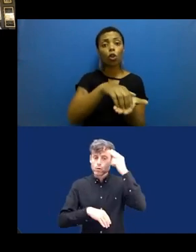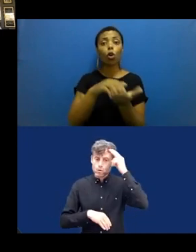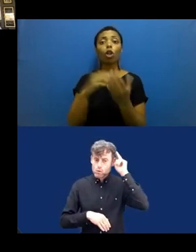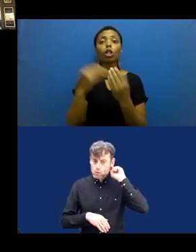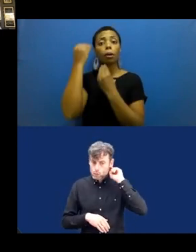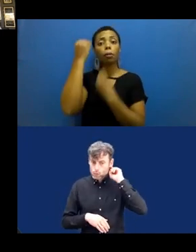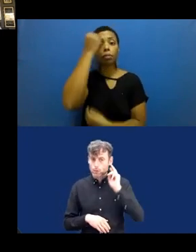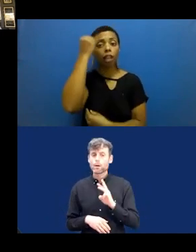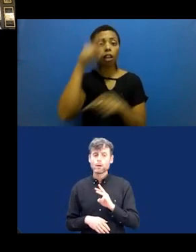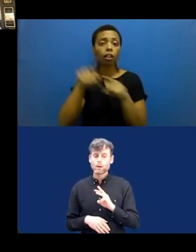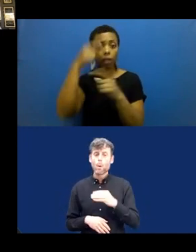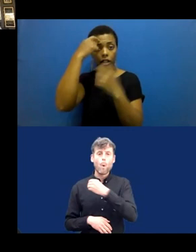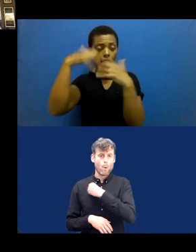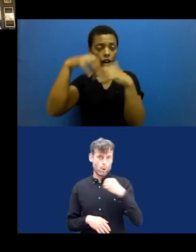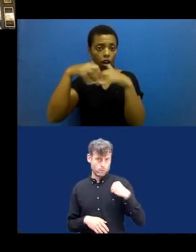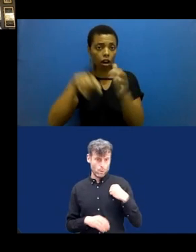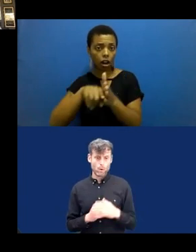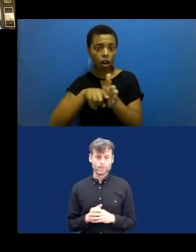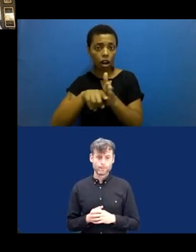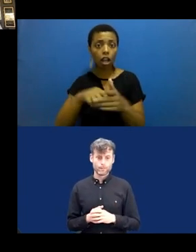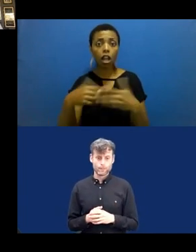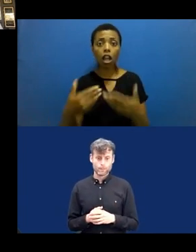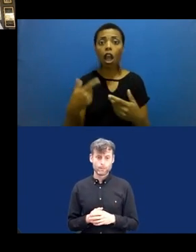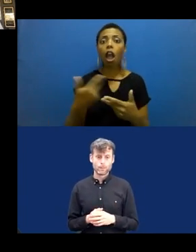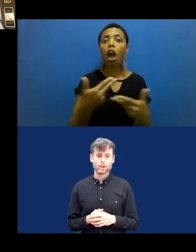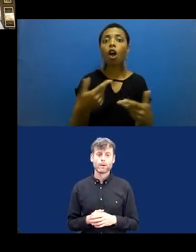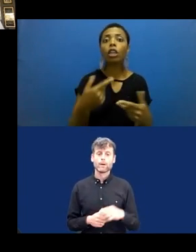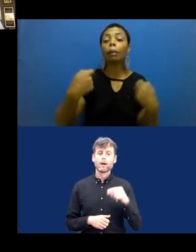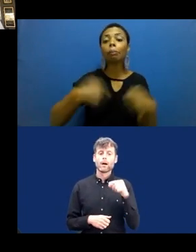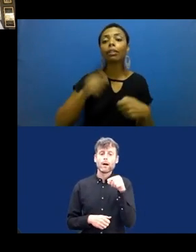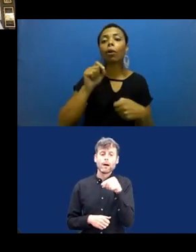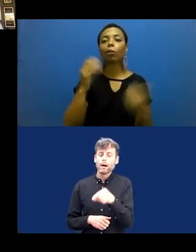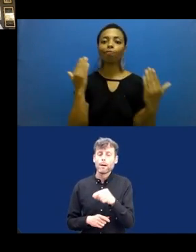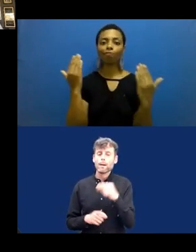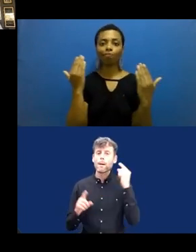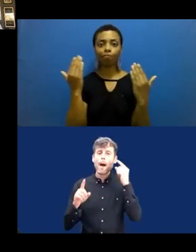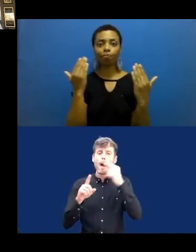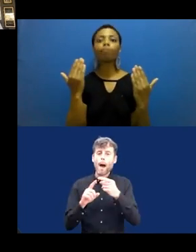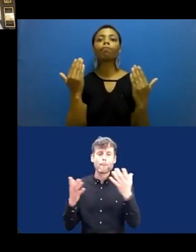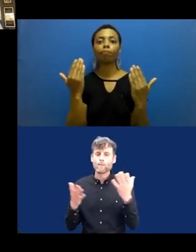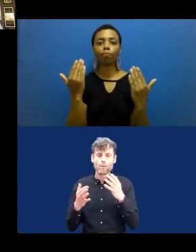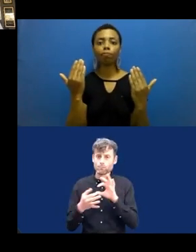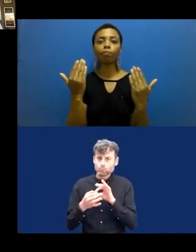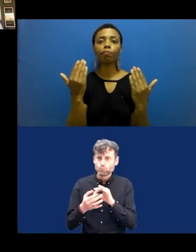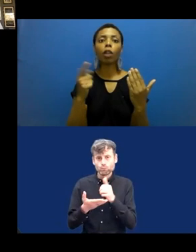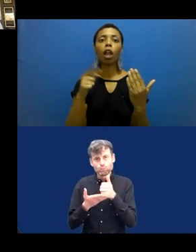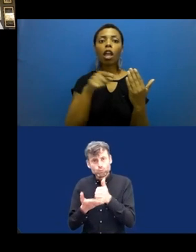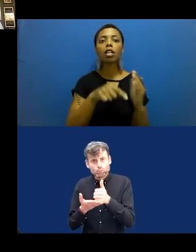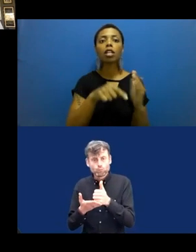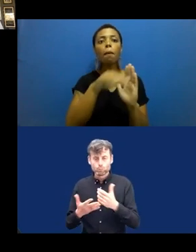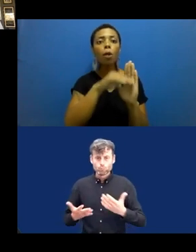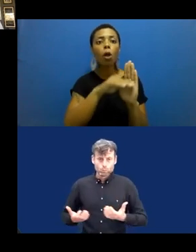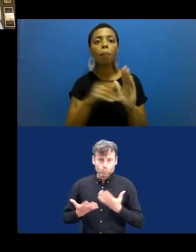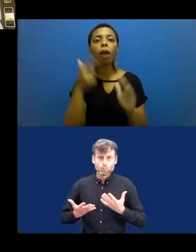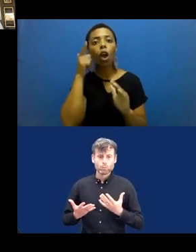it leads to therapeutic programs to support the therapy of